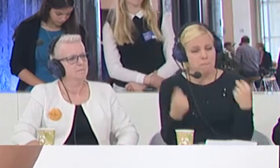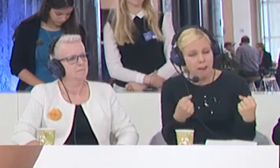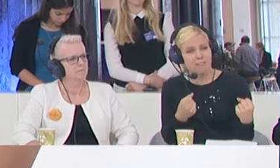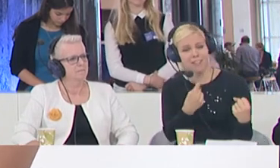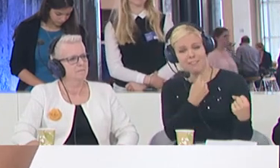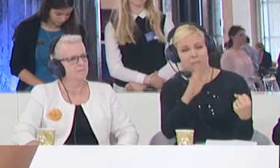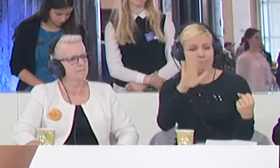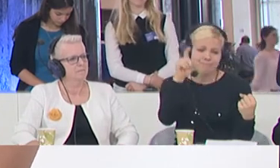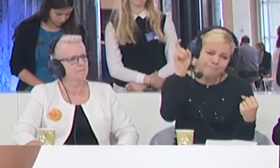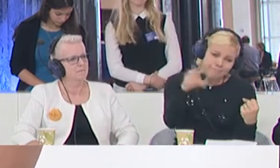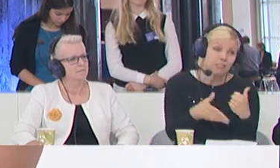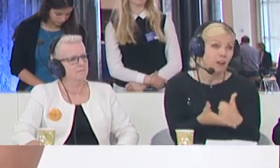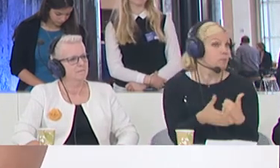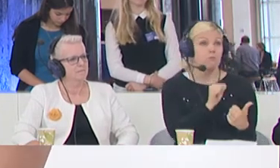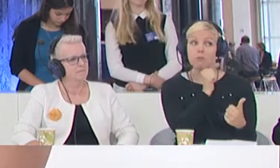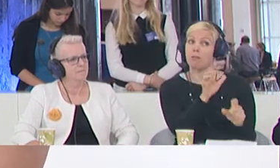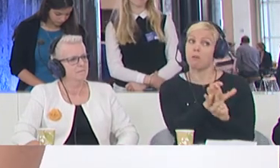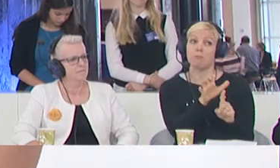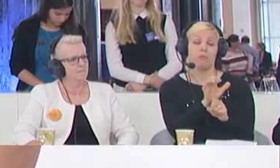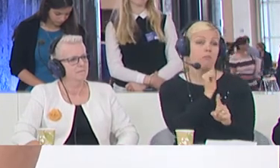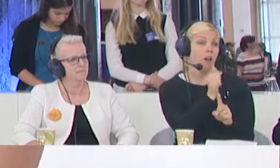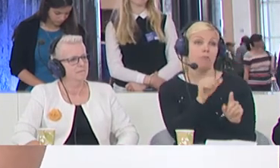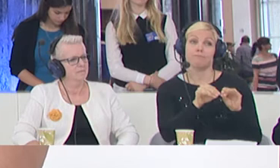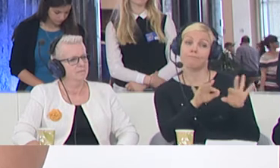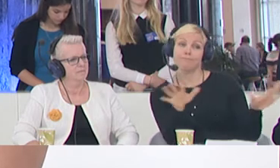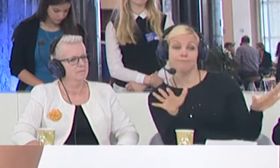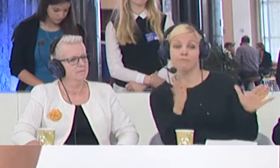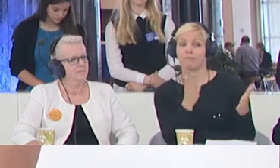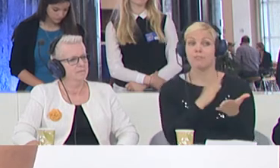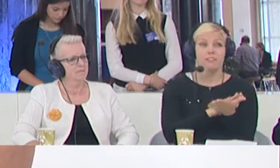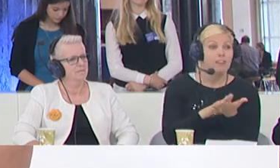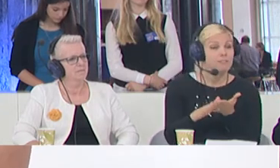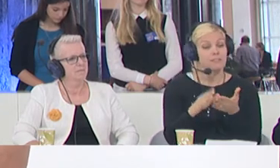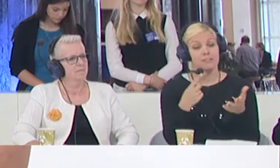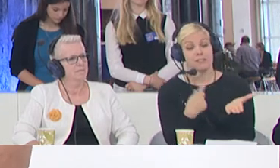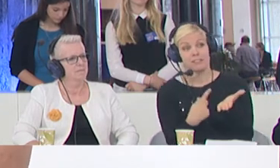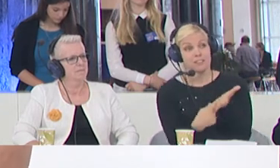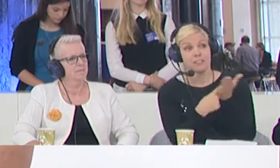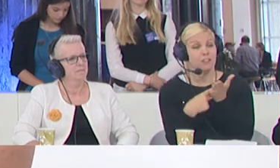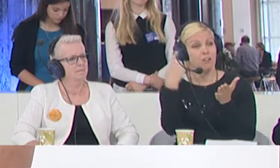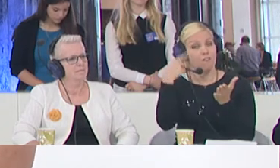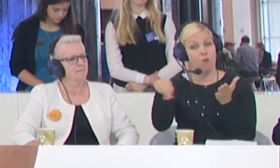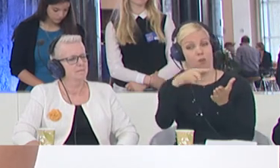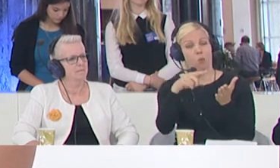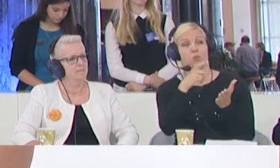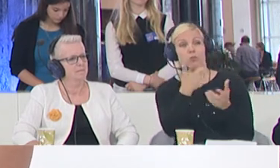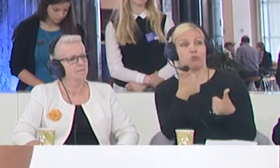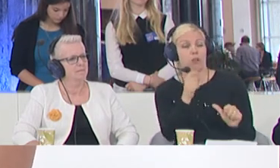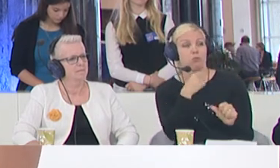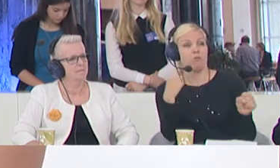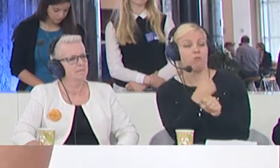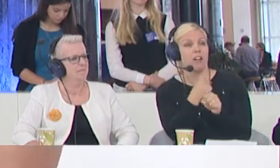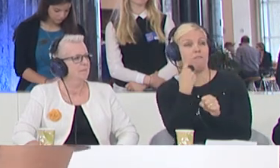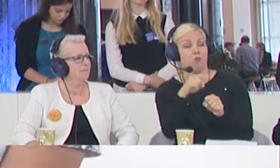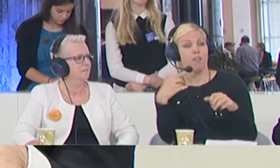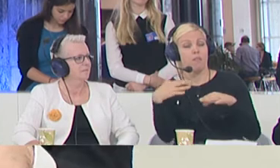It's a very unpopular discussion for politicians today who try to really fight for these migrants. This is the reality in Europe.